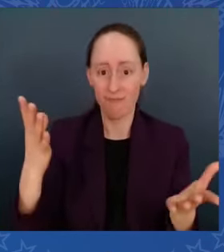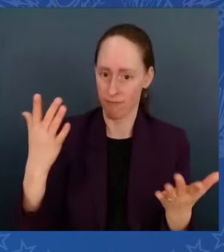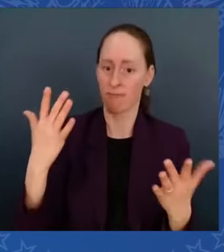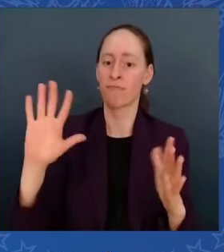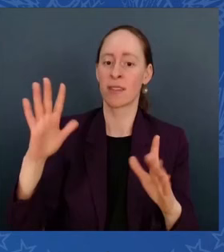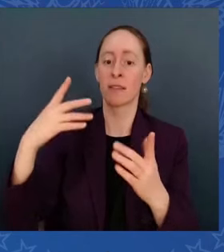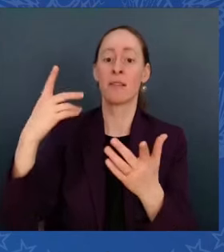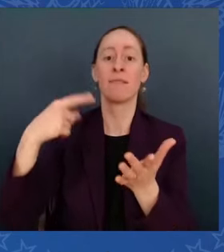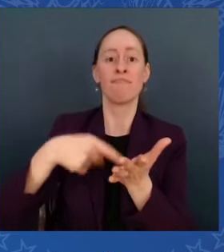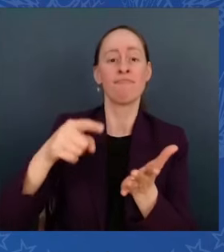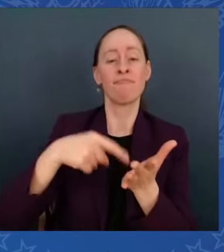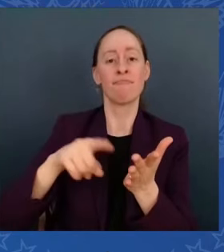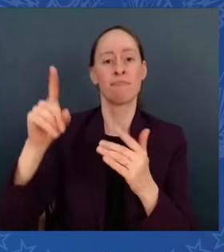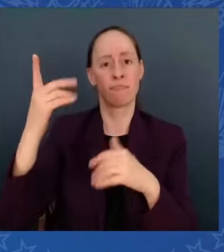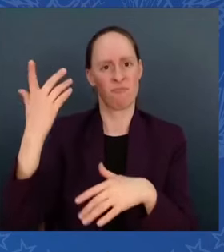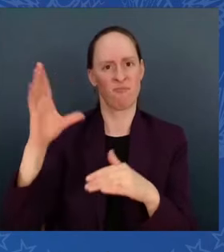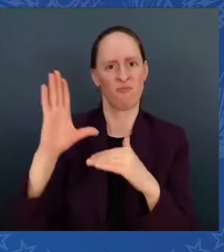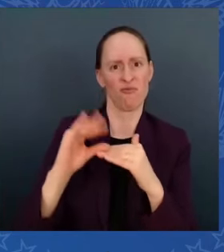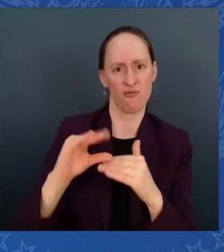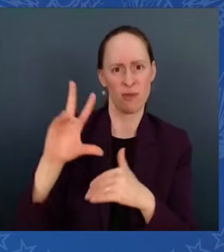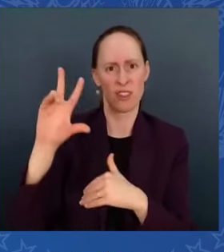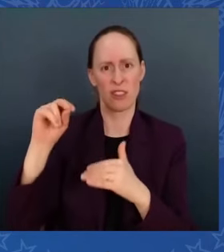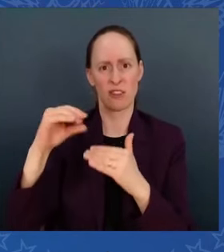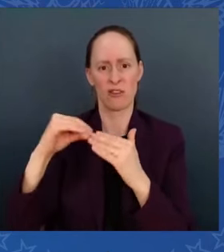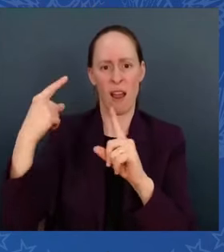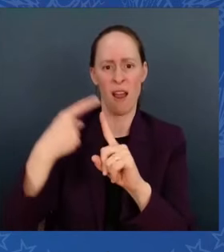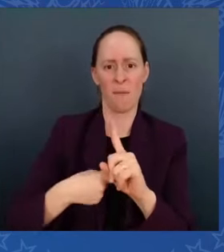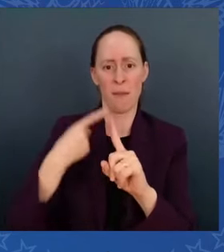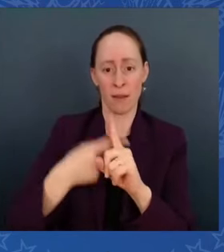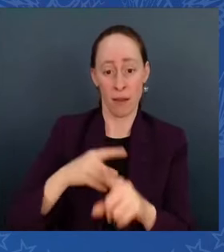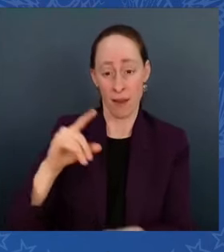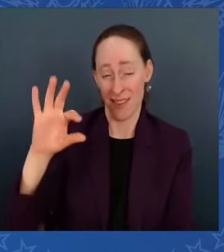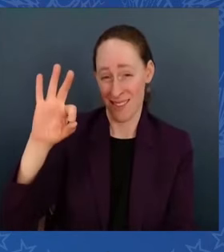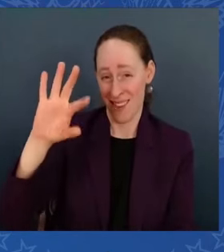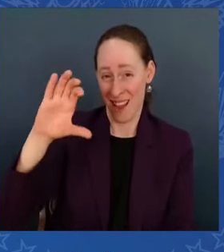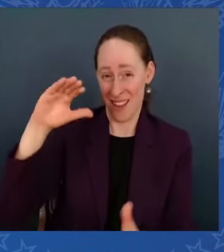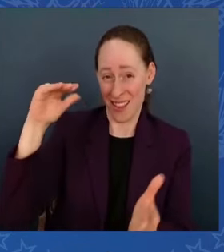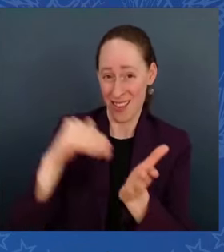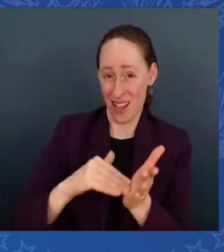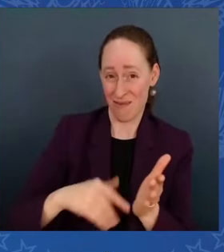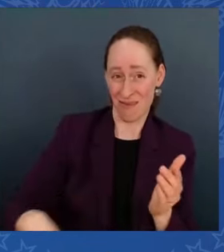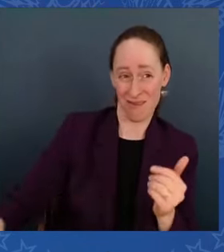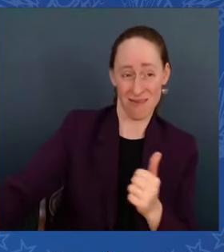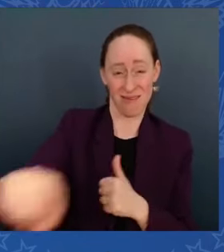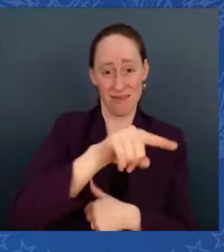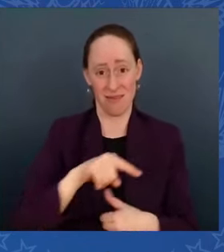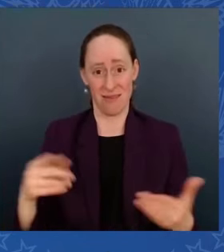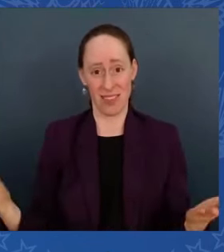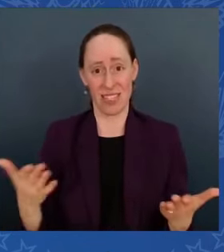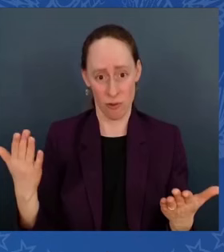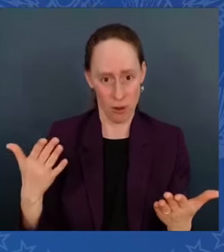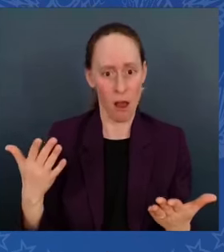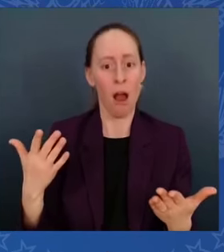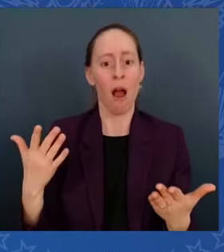Carolina have saved a conglomerate of $550 million on their internet bills.